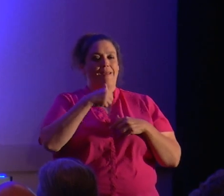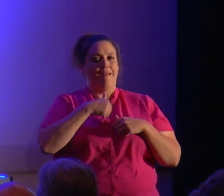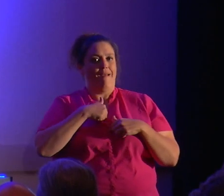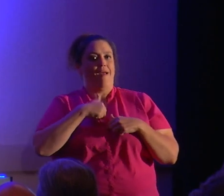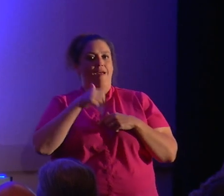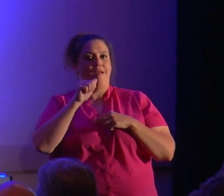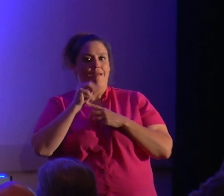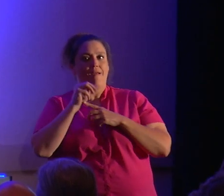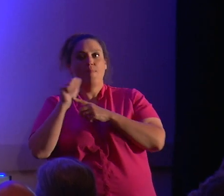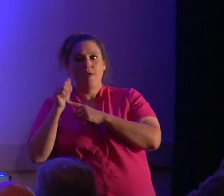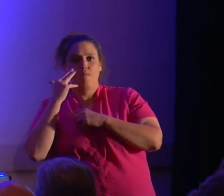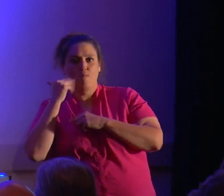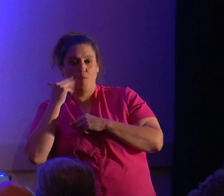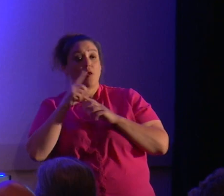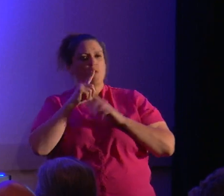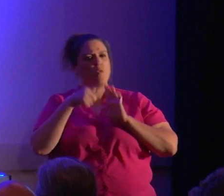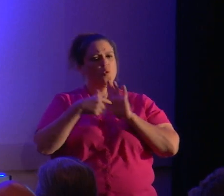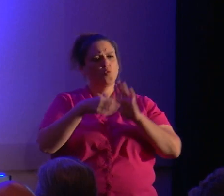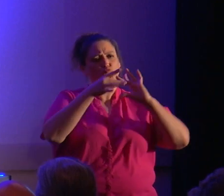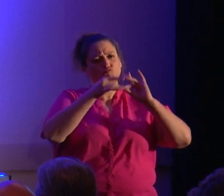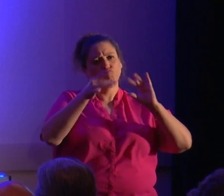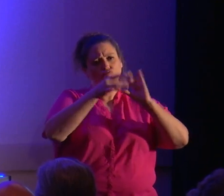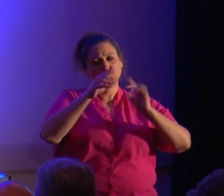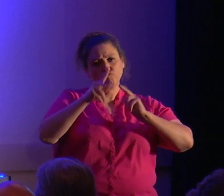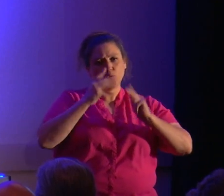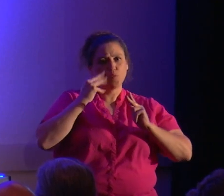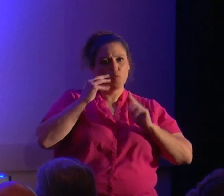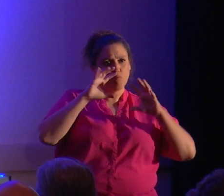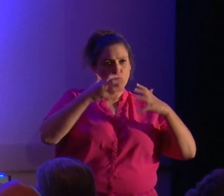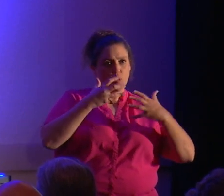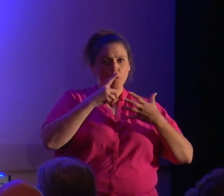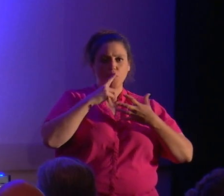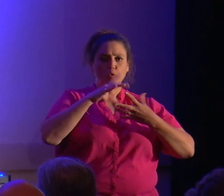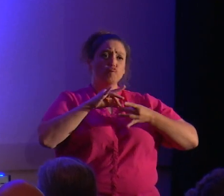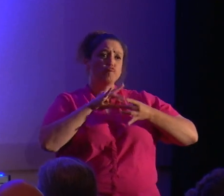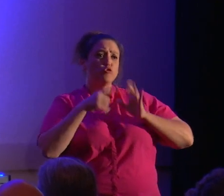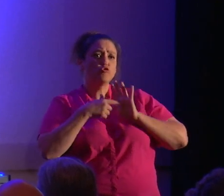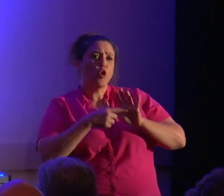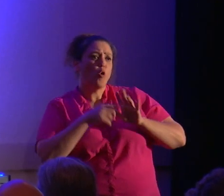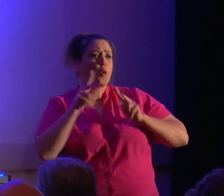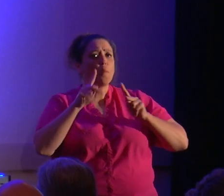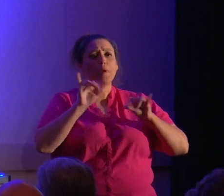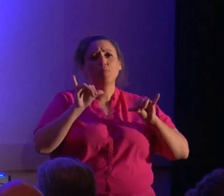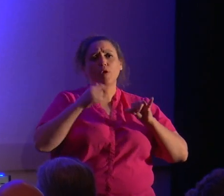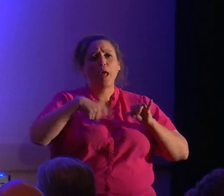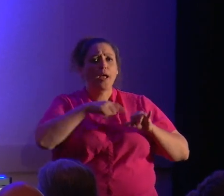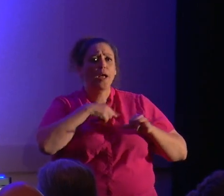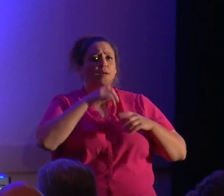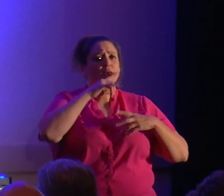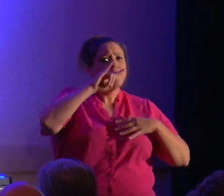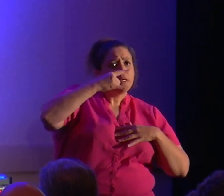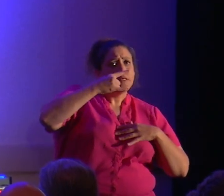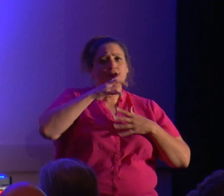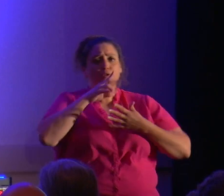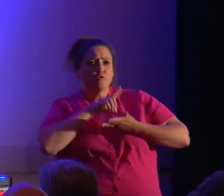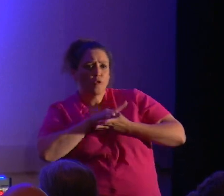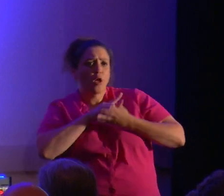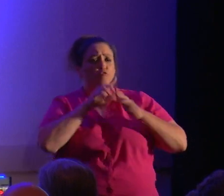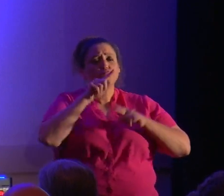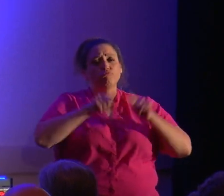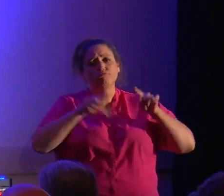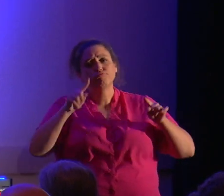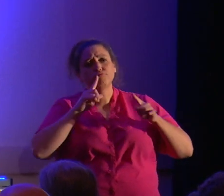showed people who were Mormons, and they showed that they, oh, they were just people like us, and they have kids, and they're doctors, and they're, you know,